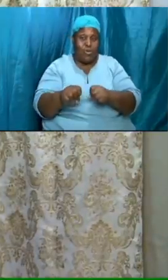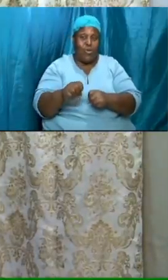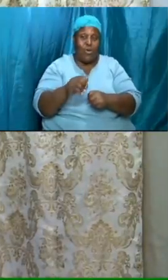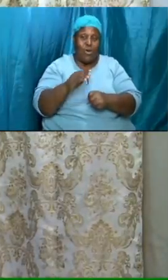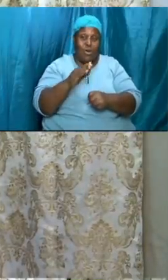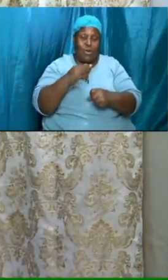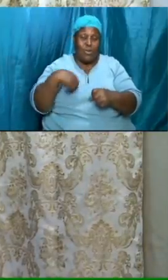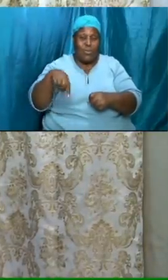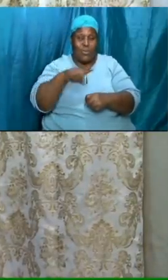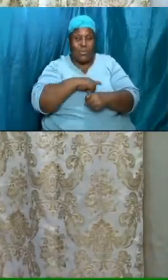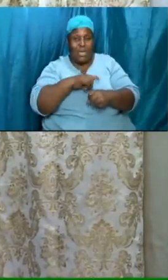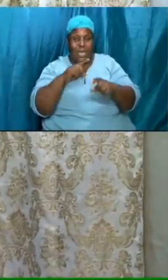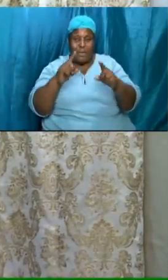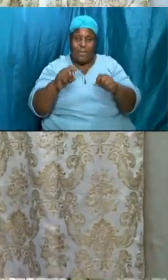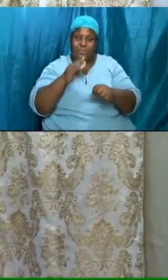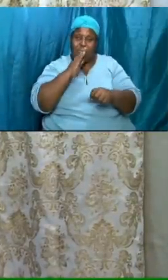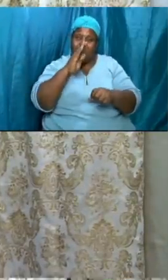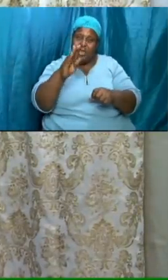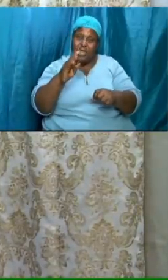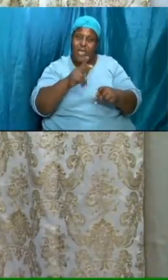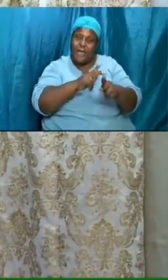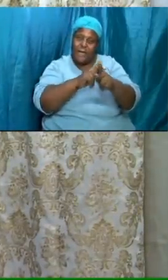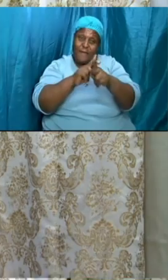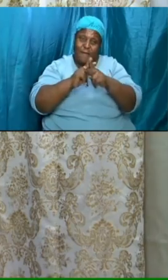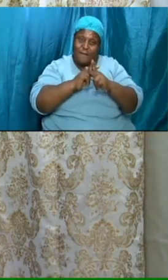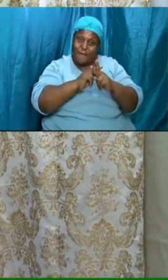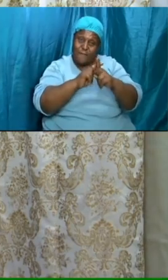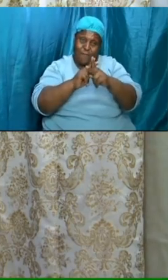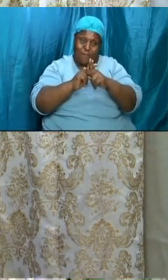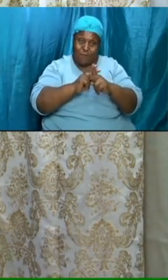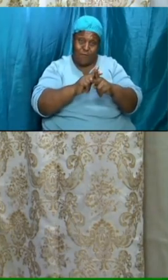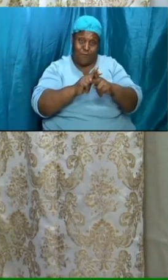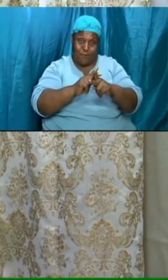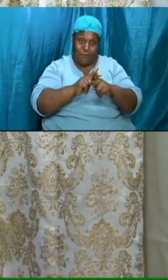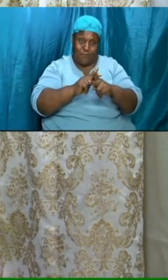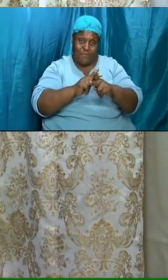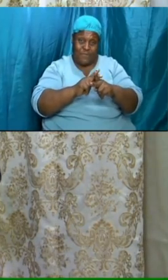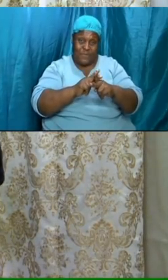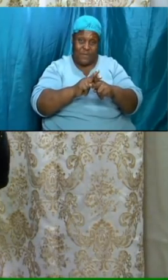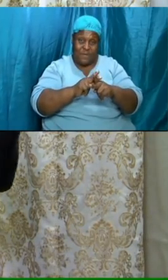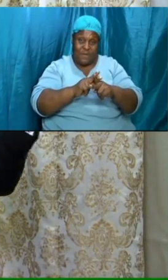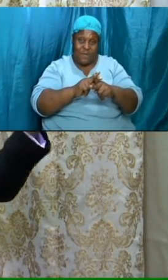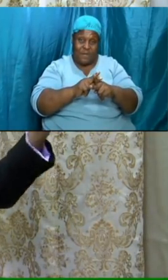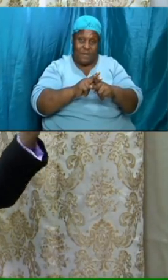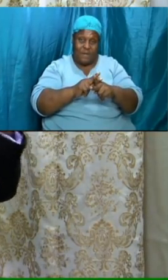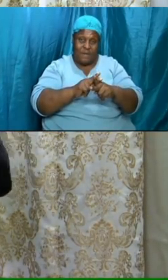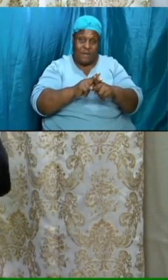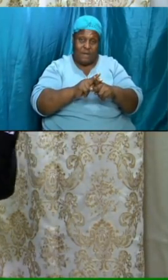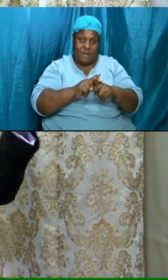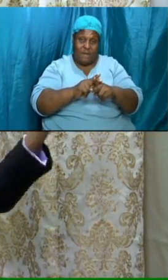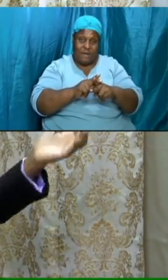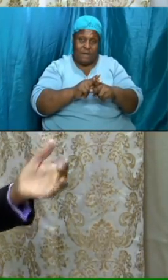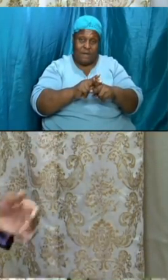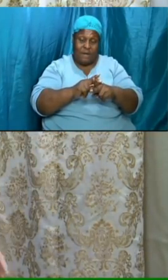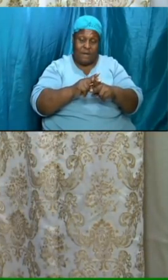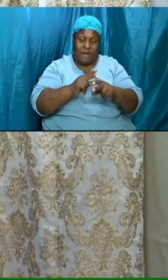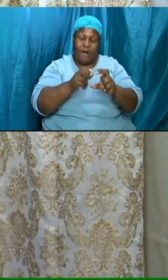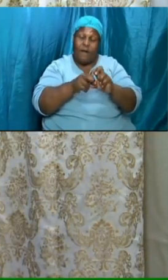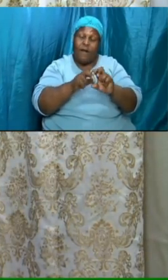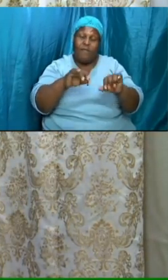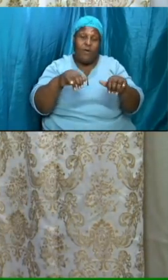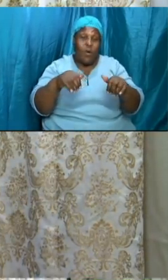the wine is the end result of the grapes and it causes such a great and manifold